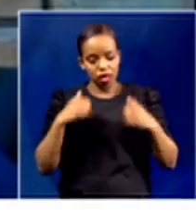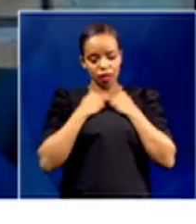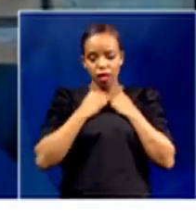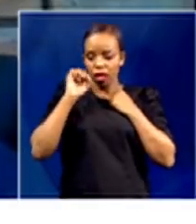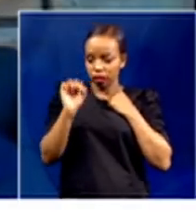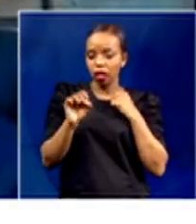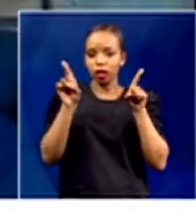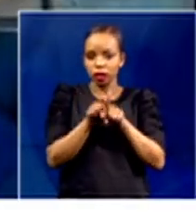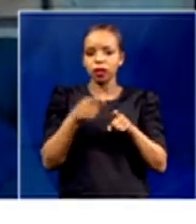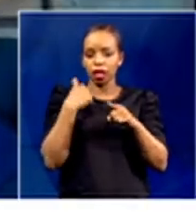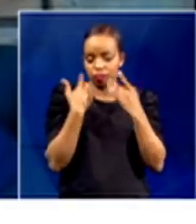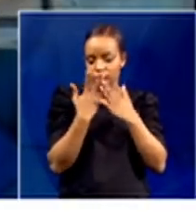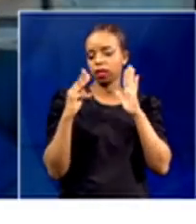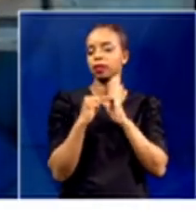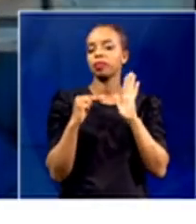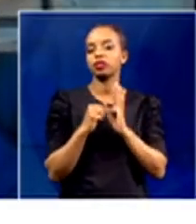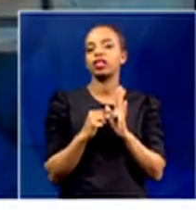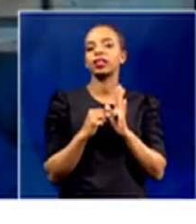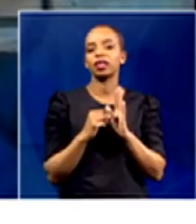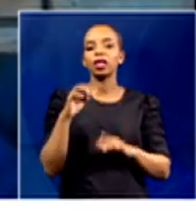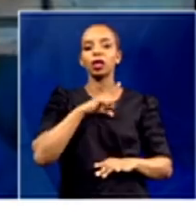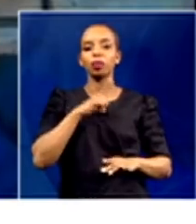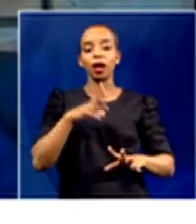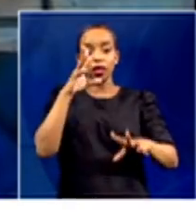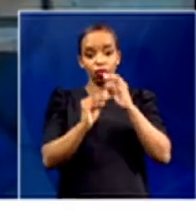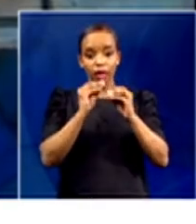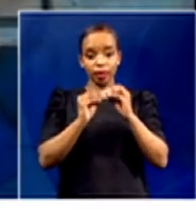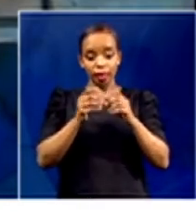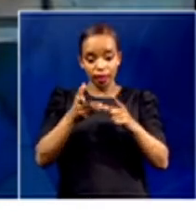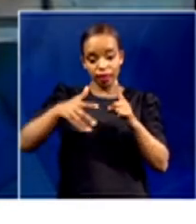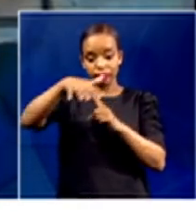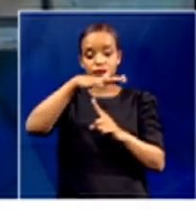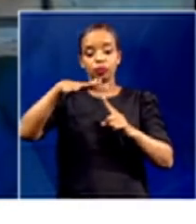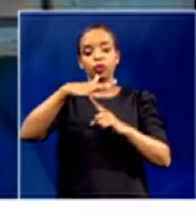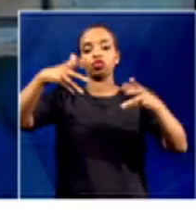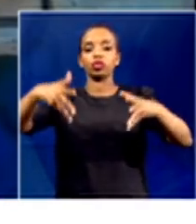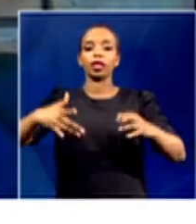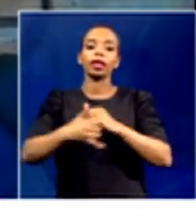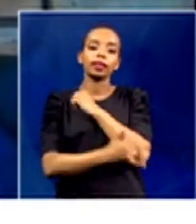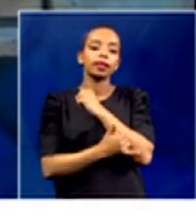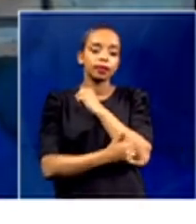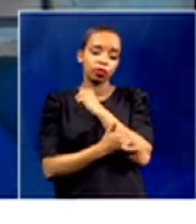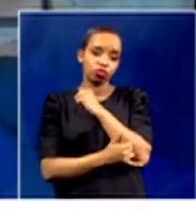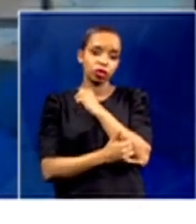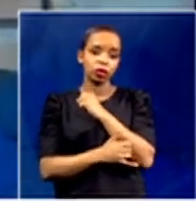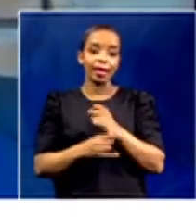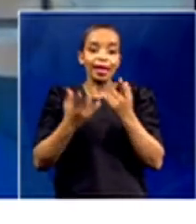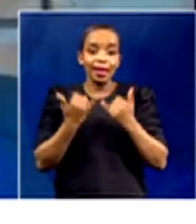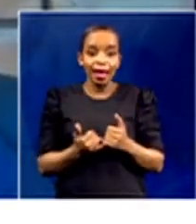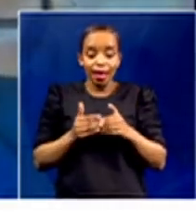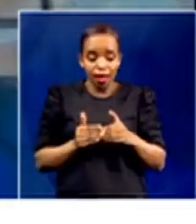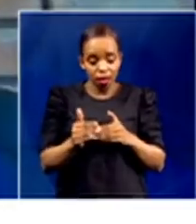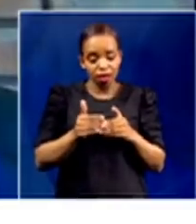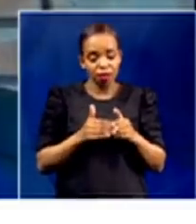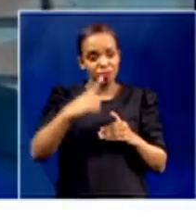stakes are. And we've created that situation in the country. So we need to think very differently about